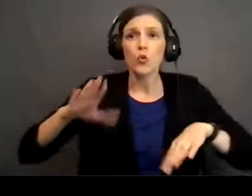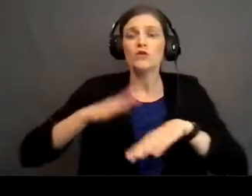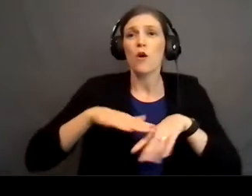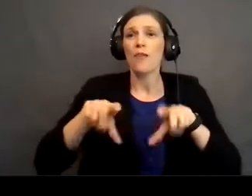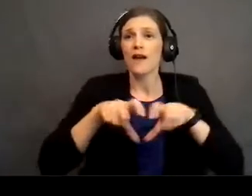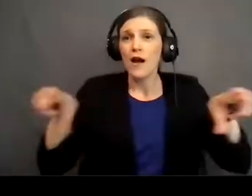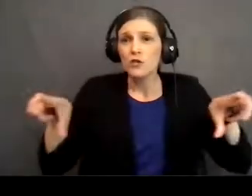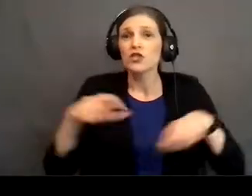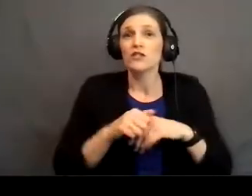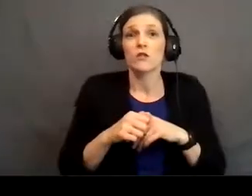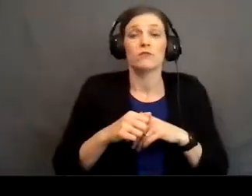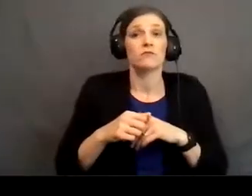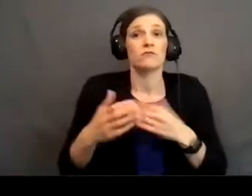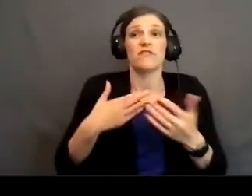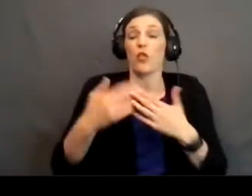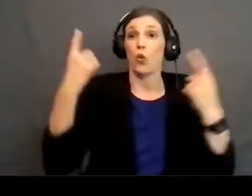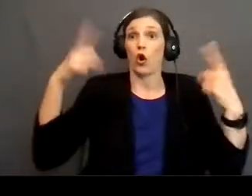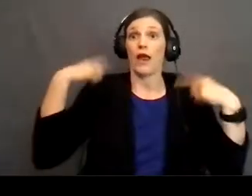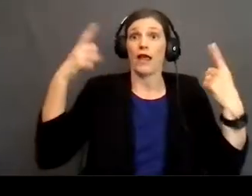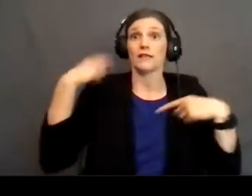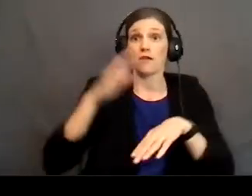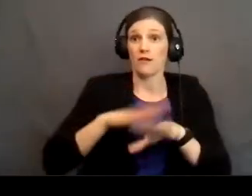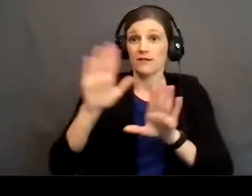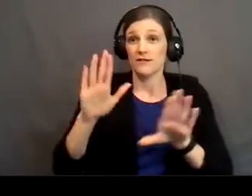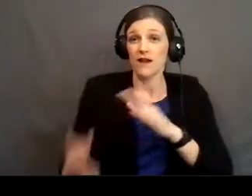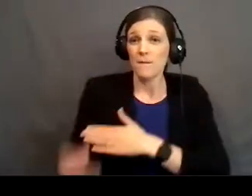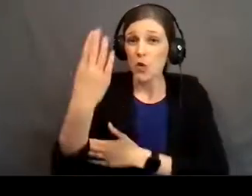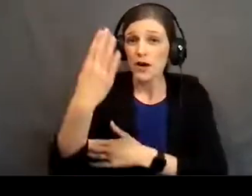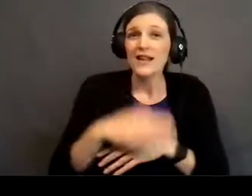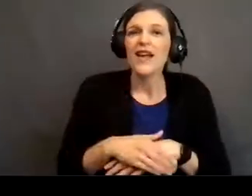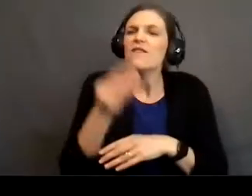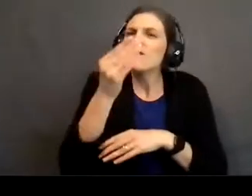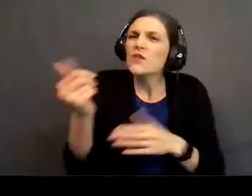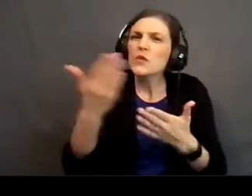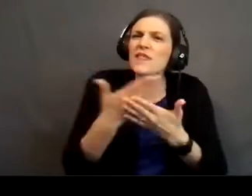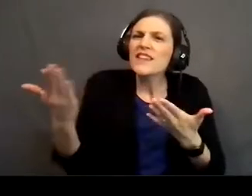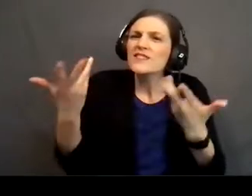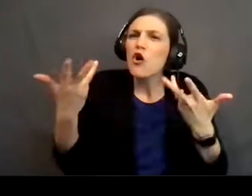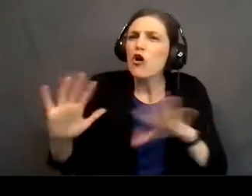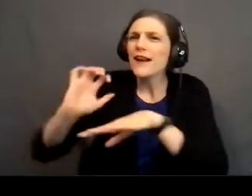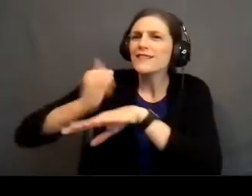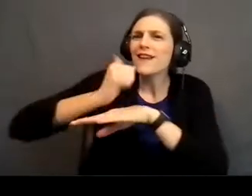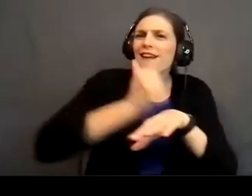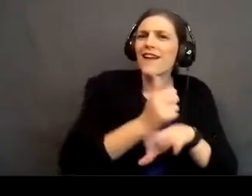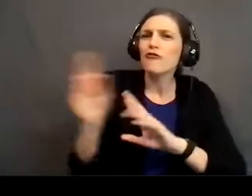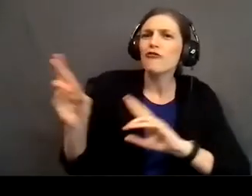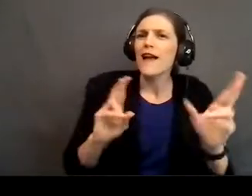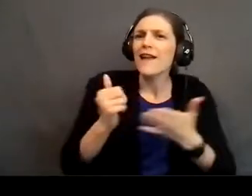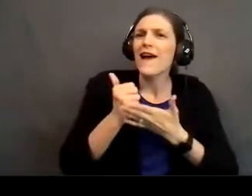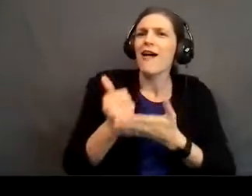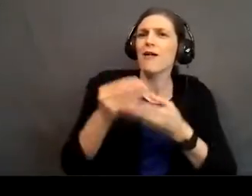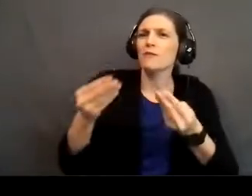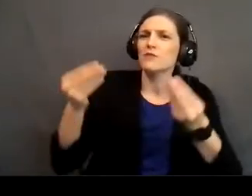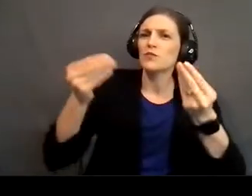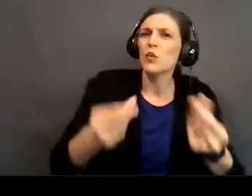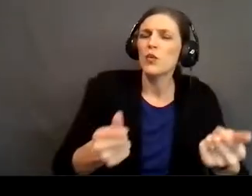So as crazy as it gets on Sunday morning, there are at least a few things that will help the morning go smoothly so that